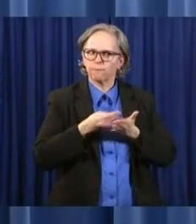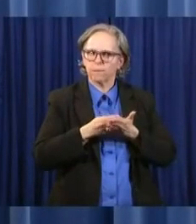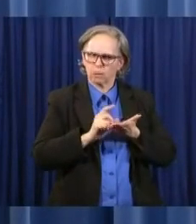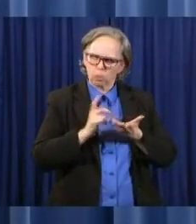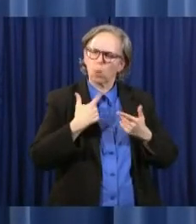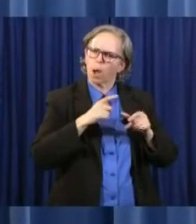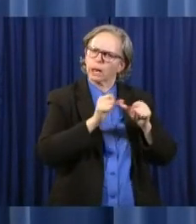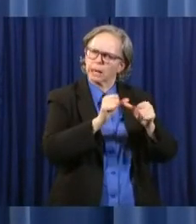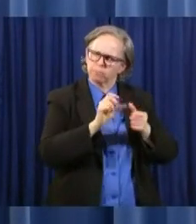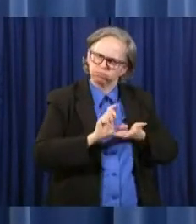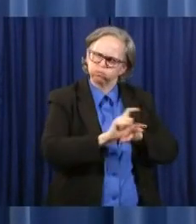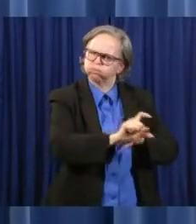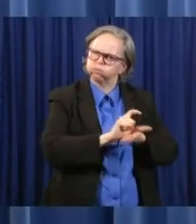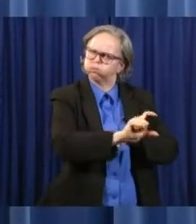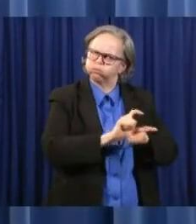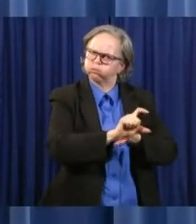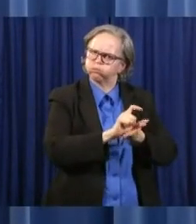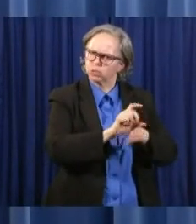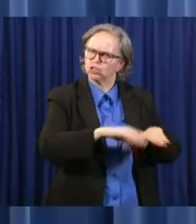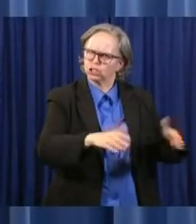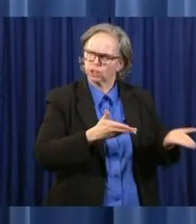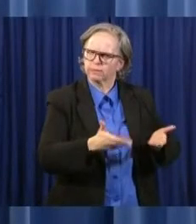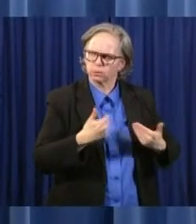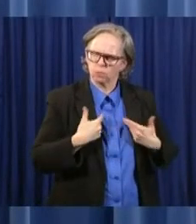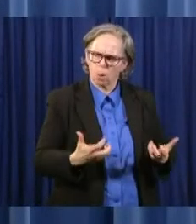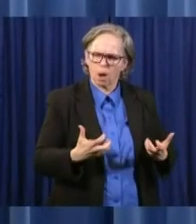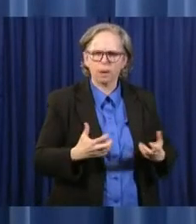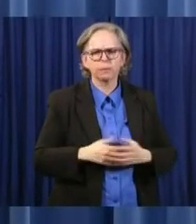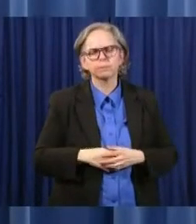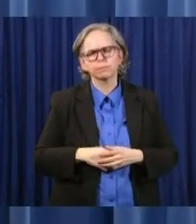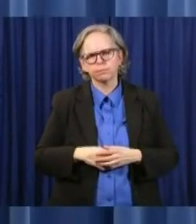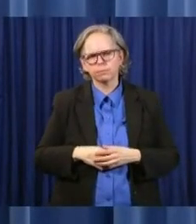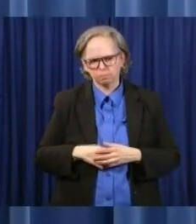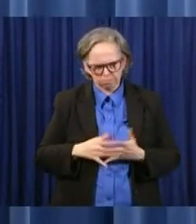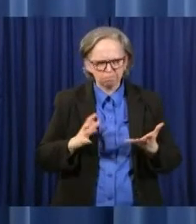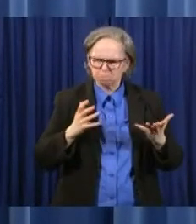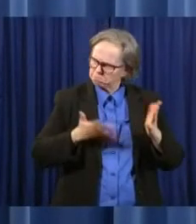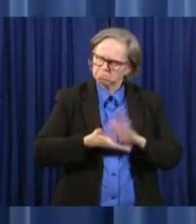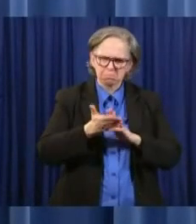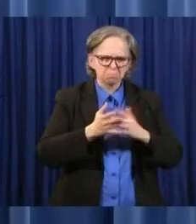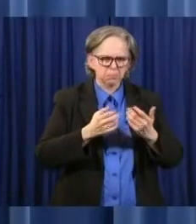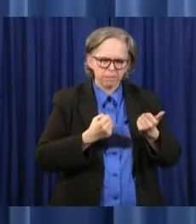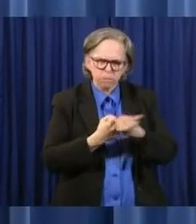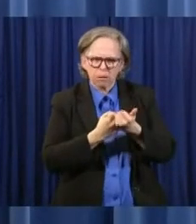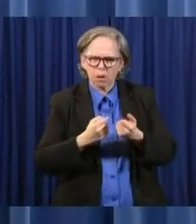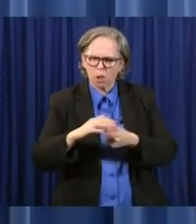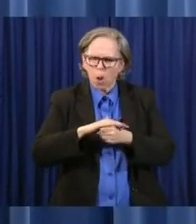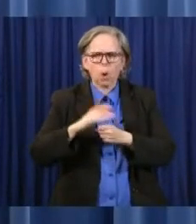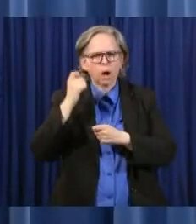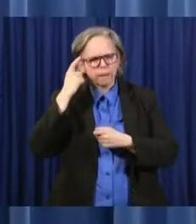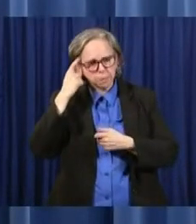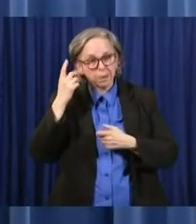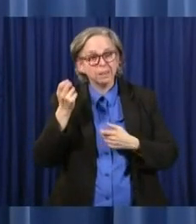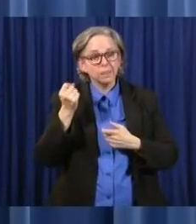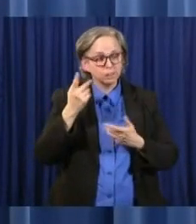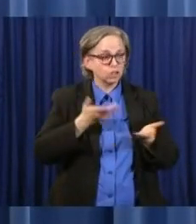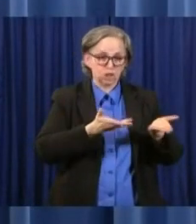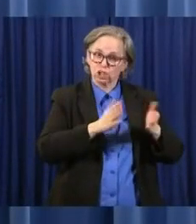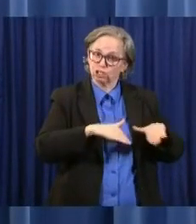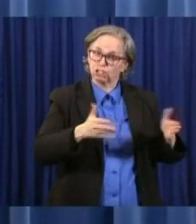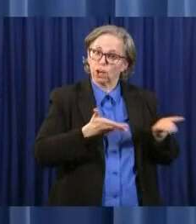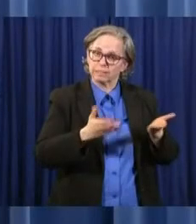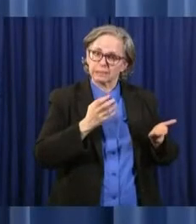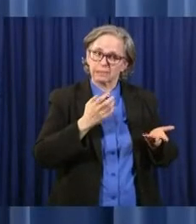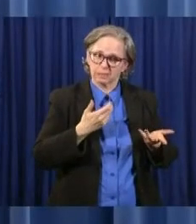and not foster that on to the, to the local government and, and, and hurt, uh, the services that we're providing these kids. But,